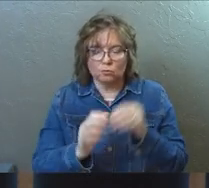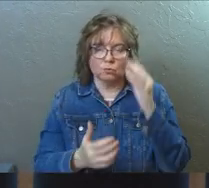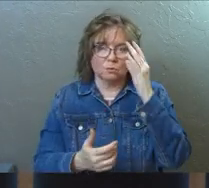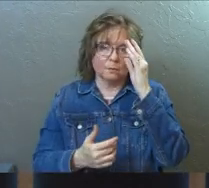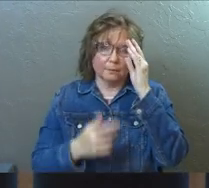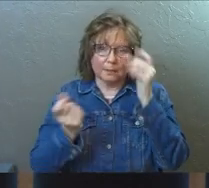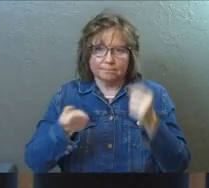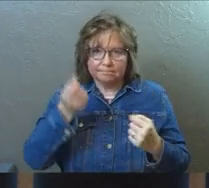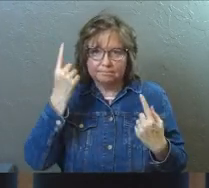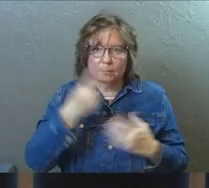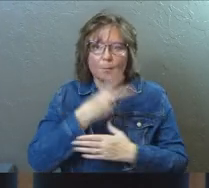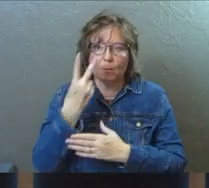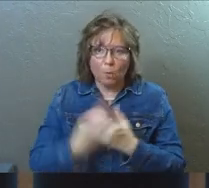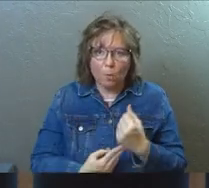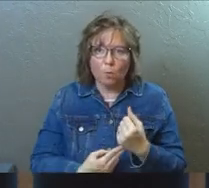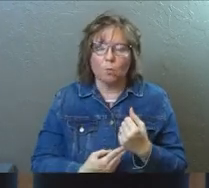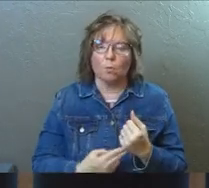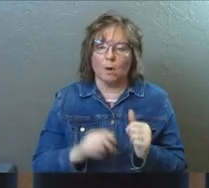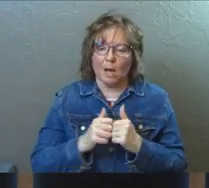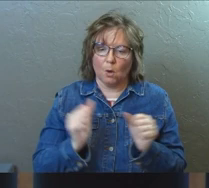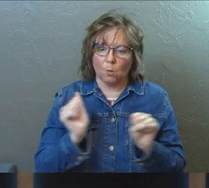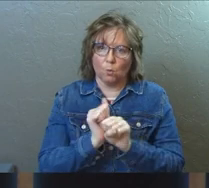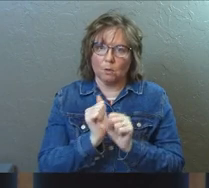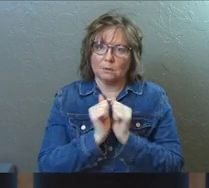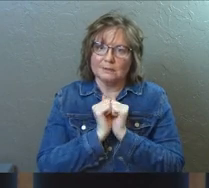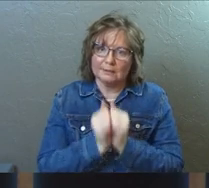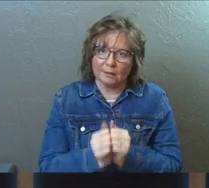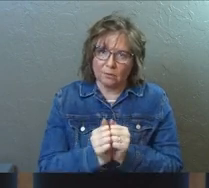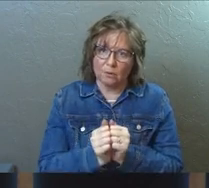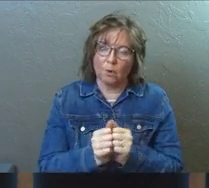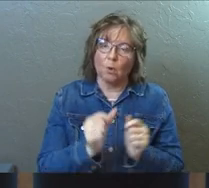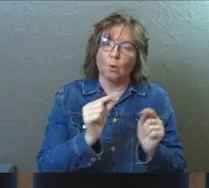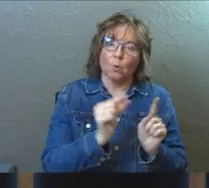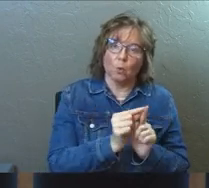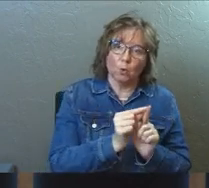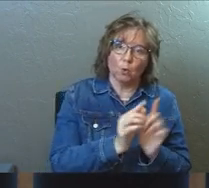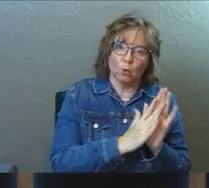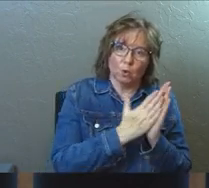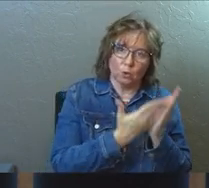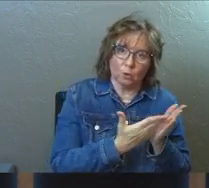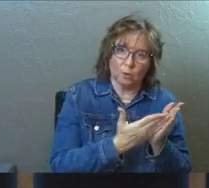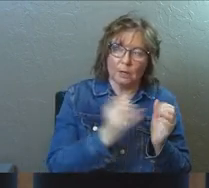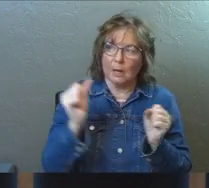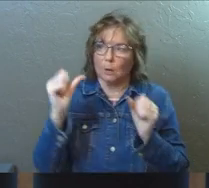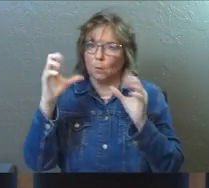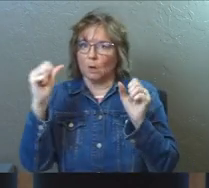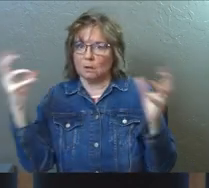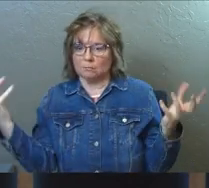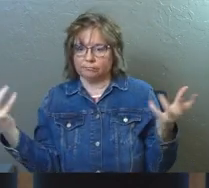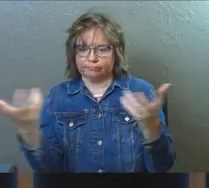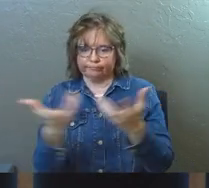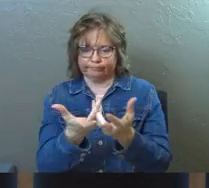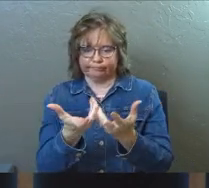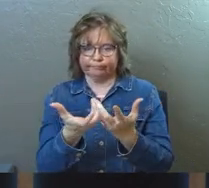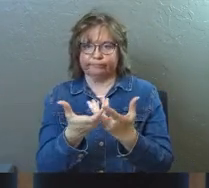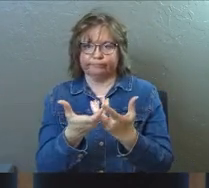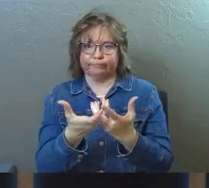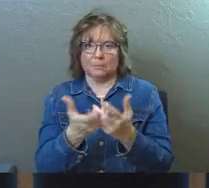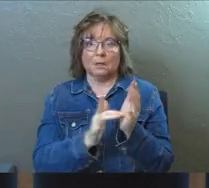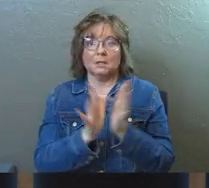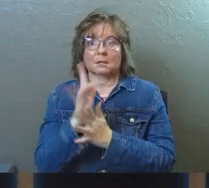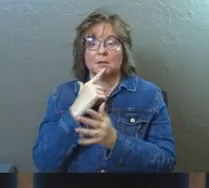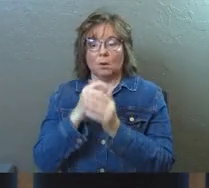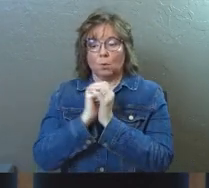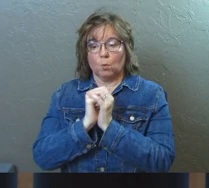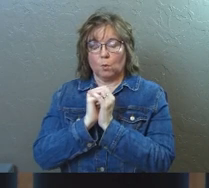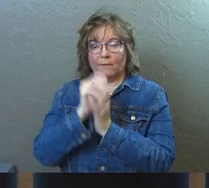that understand both things and how they work together. Word and wonder. Jesus told us that we would worship the Father